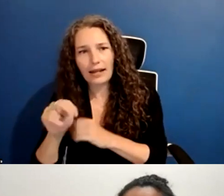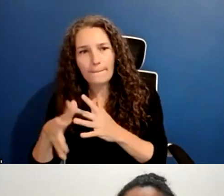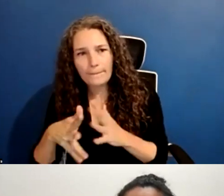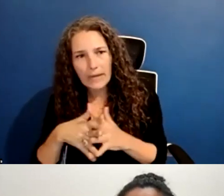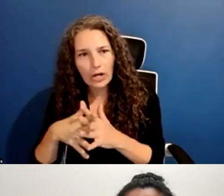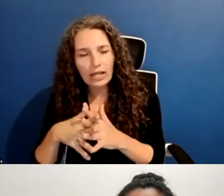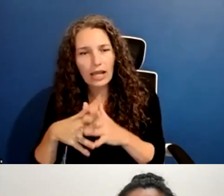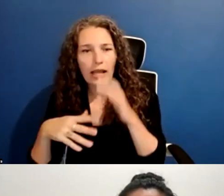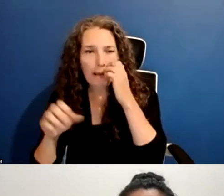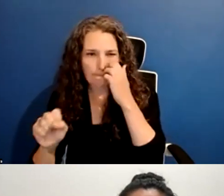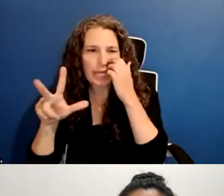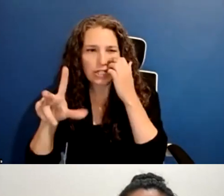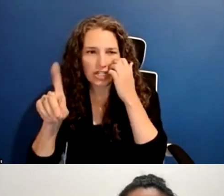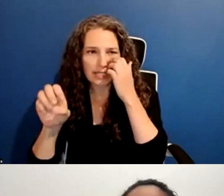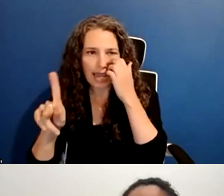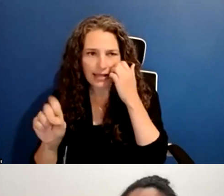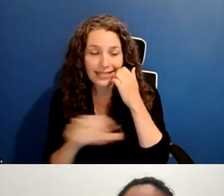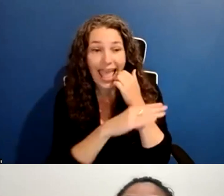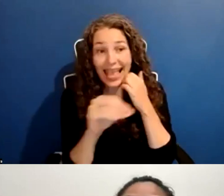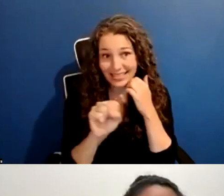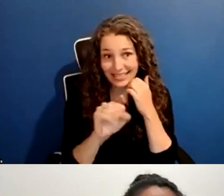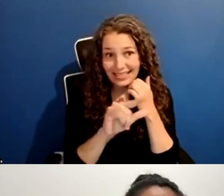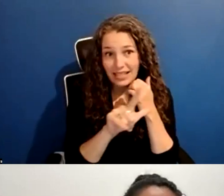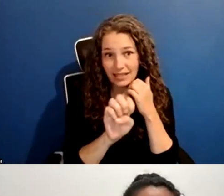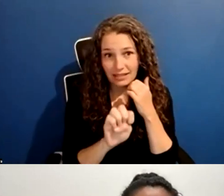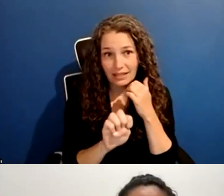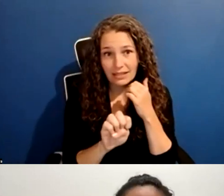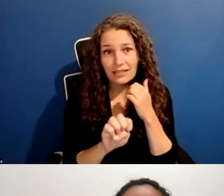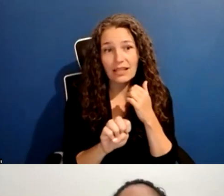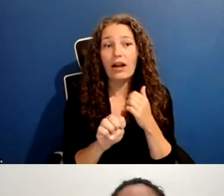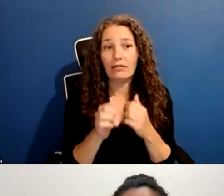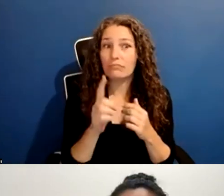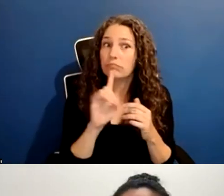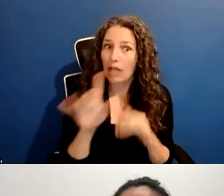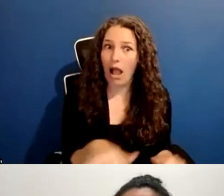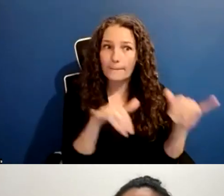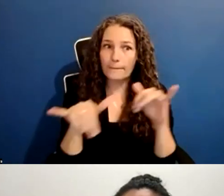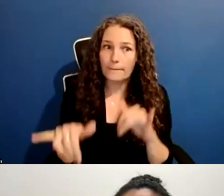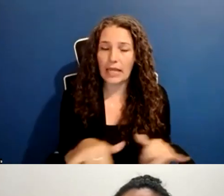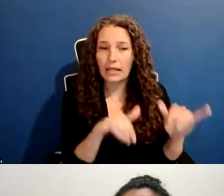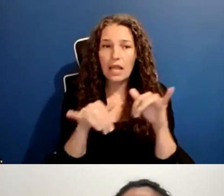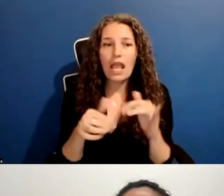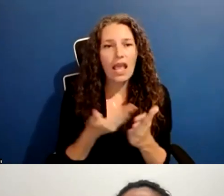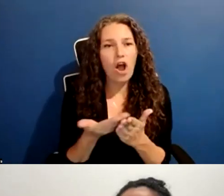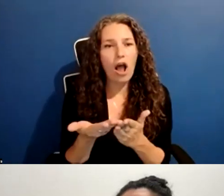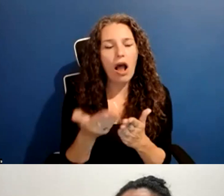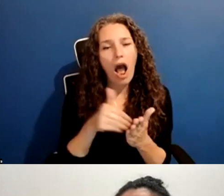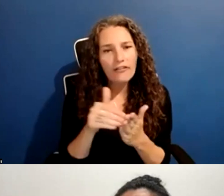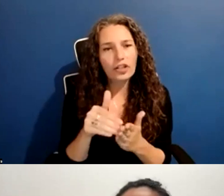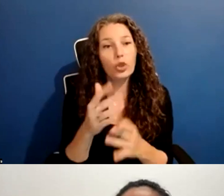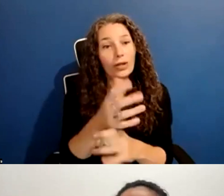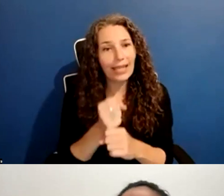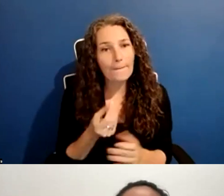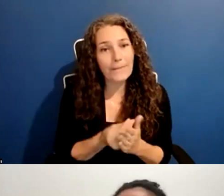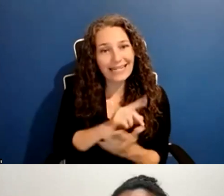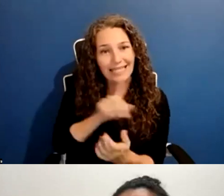development funds will actually, uh, give you money to develop a sizzle reel. So in the international context, it's a little different, but in the United States,